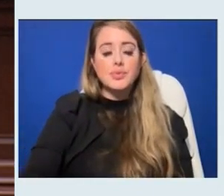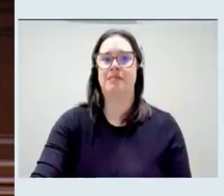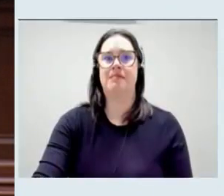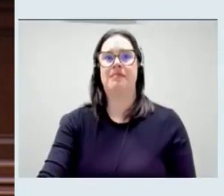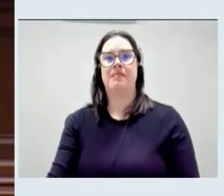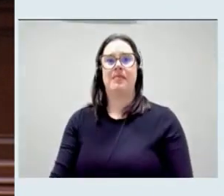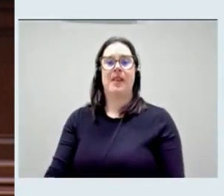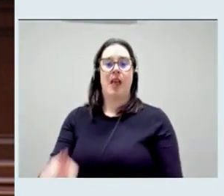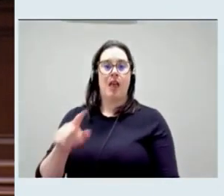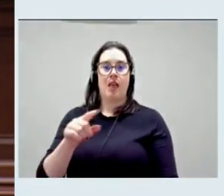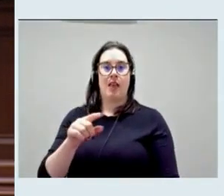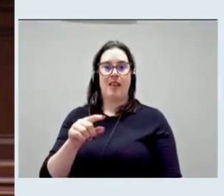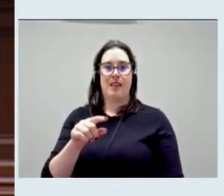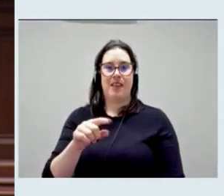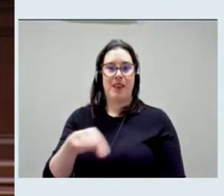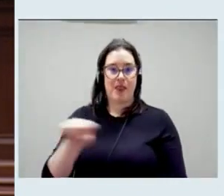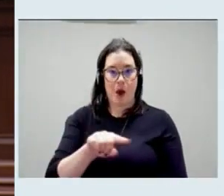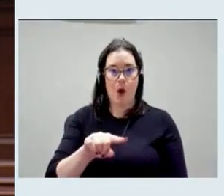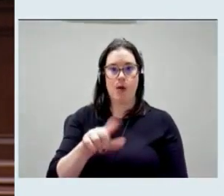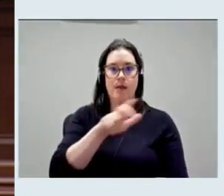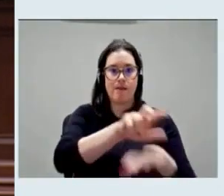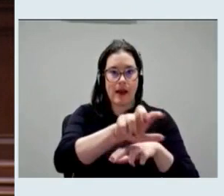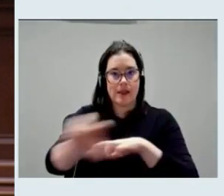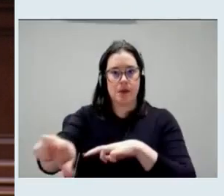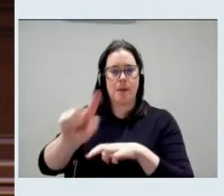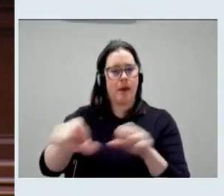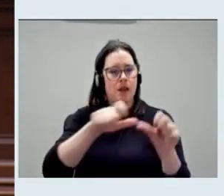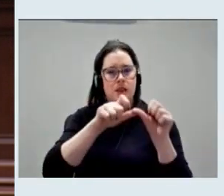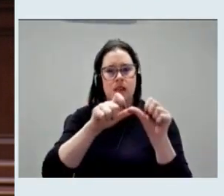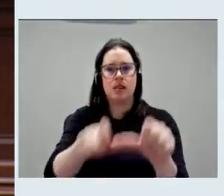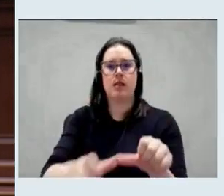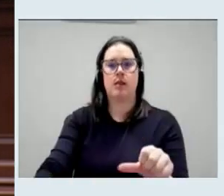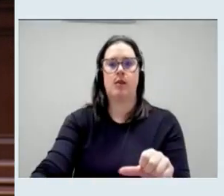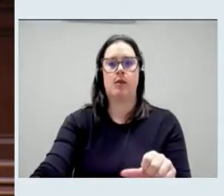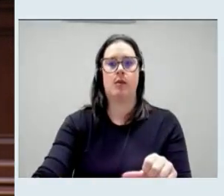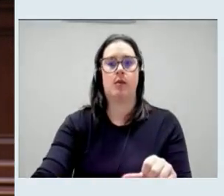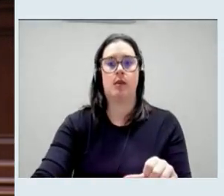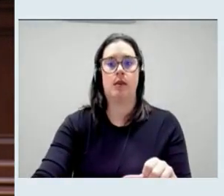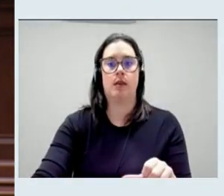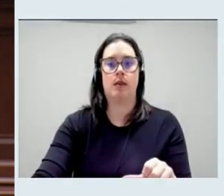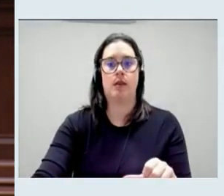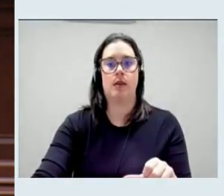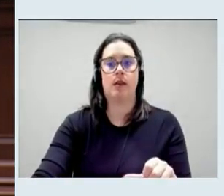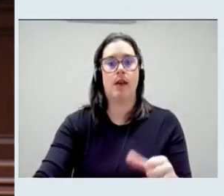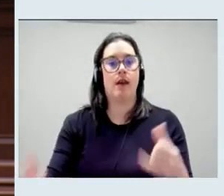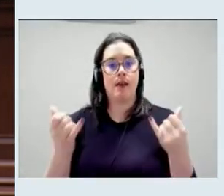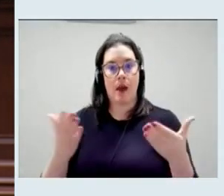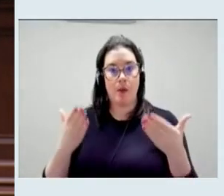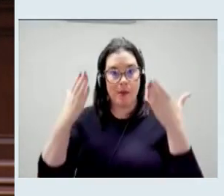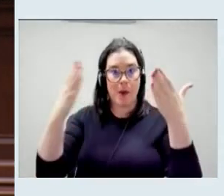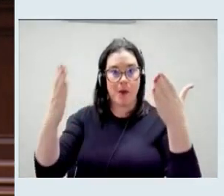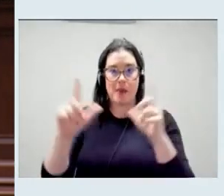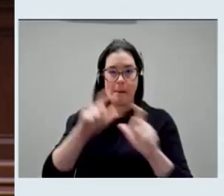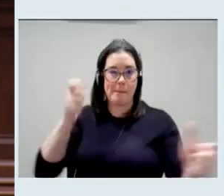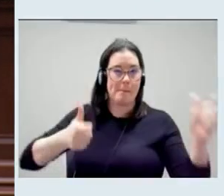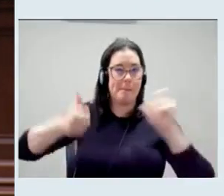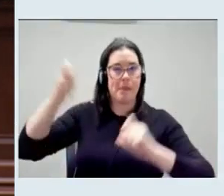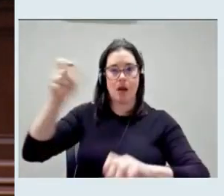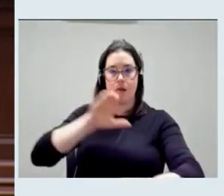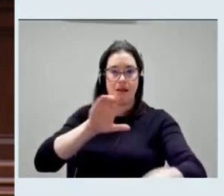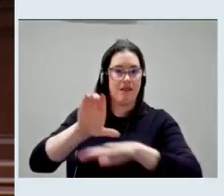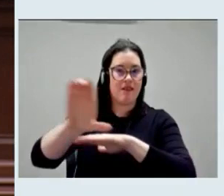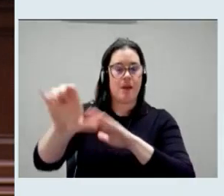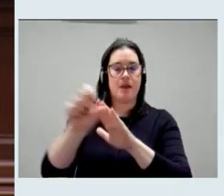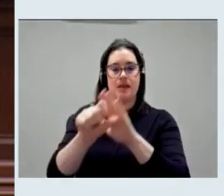continue. And I'm also proposing the largest investment ever in the state's gun-involved violence